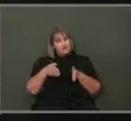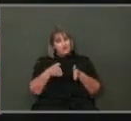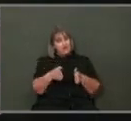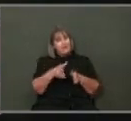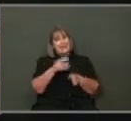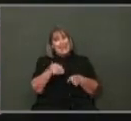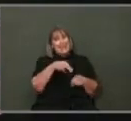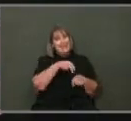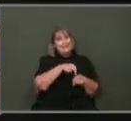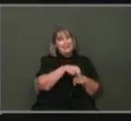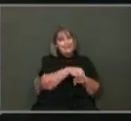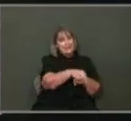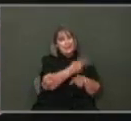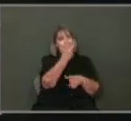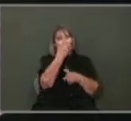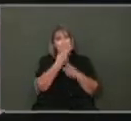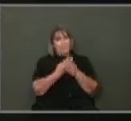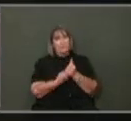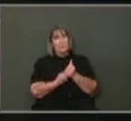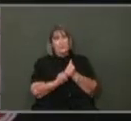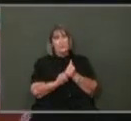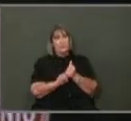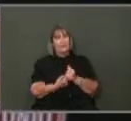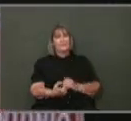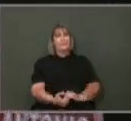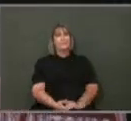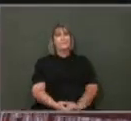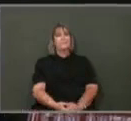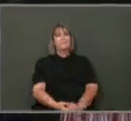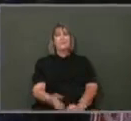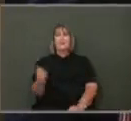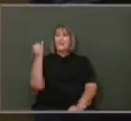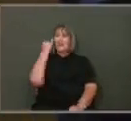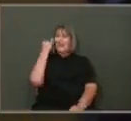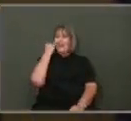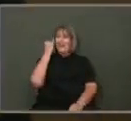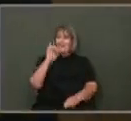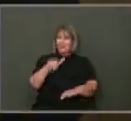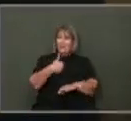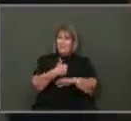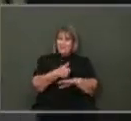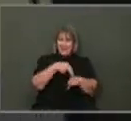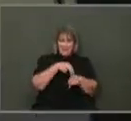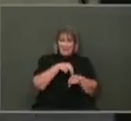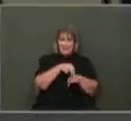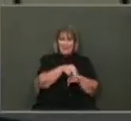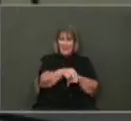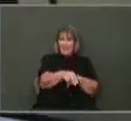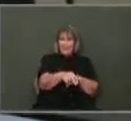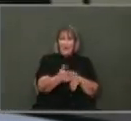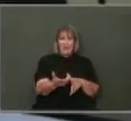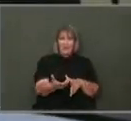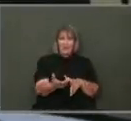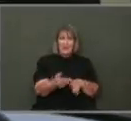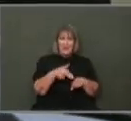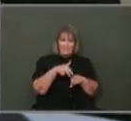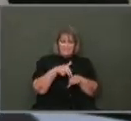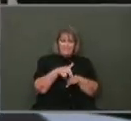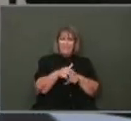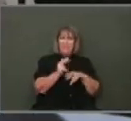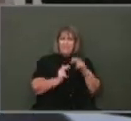biggest concern is if you're going to build a sidewalk, why don't you build it right